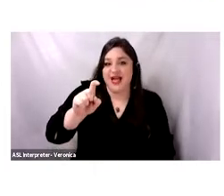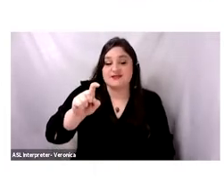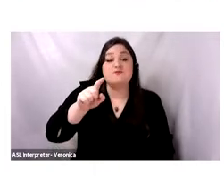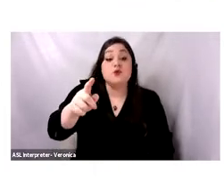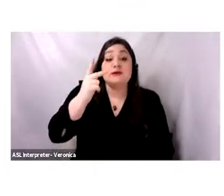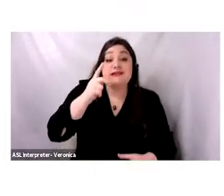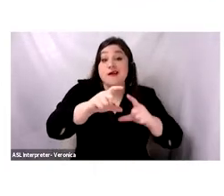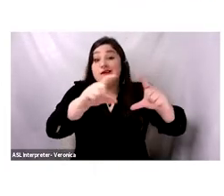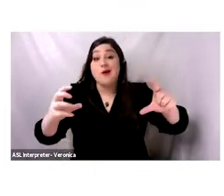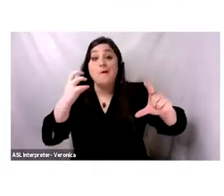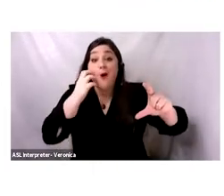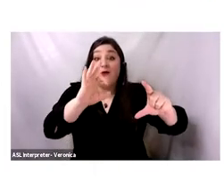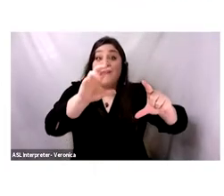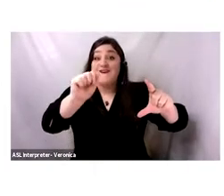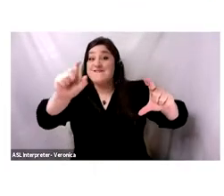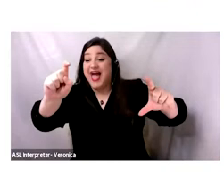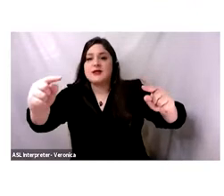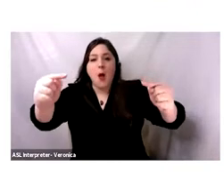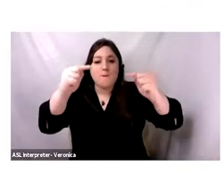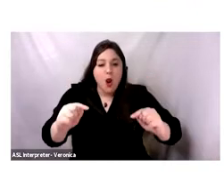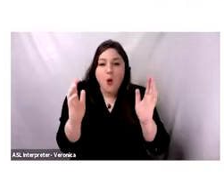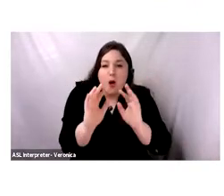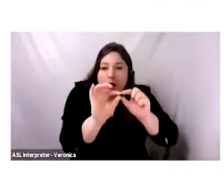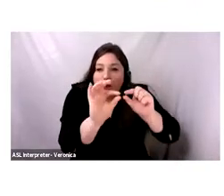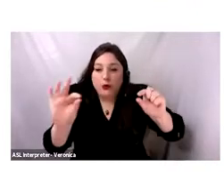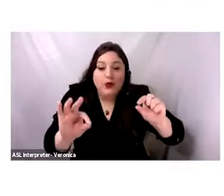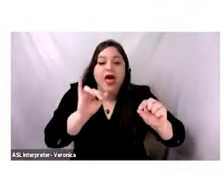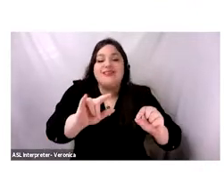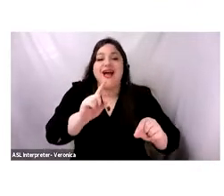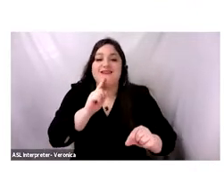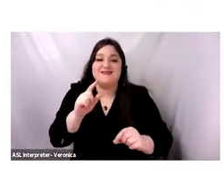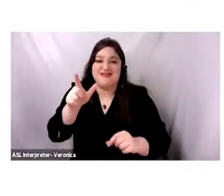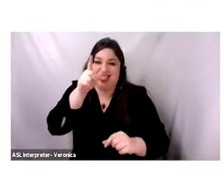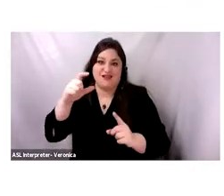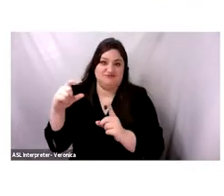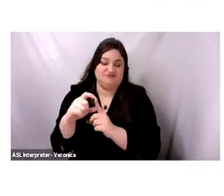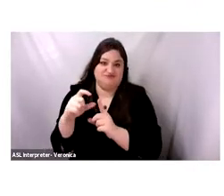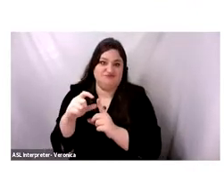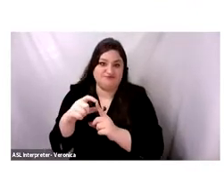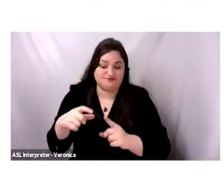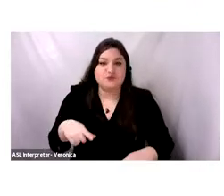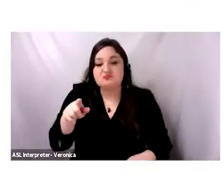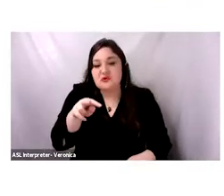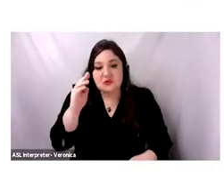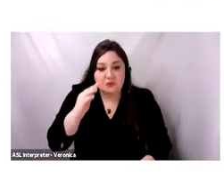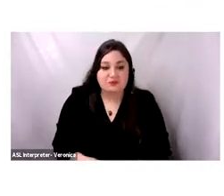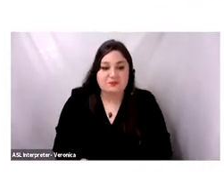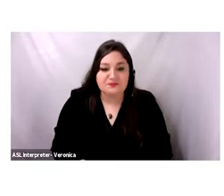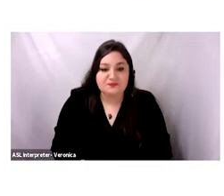those of you who would like to read further about it. Linum usitatissimum.